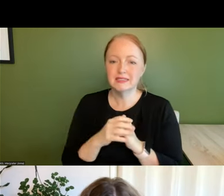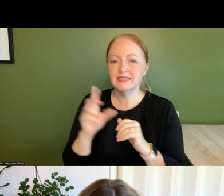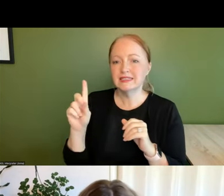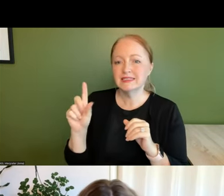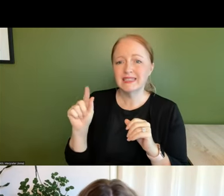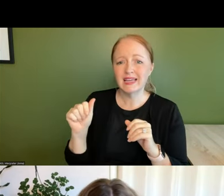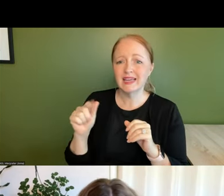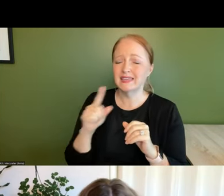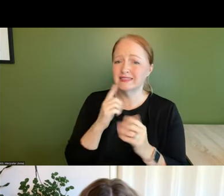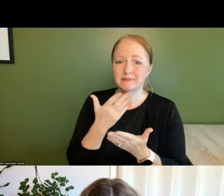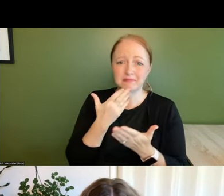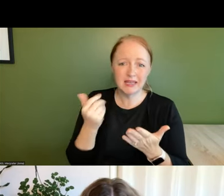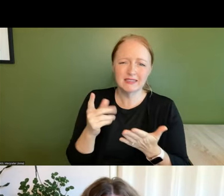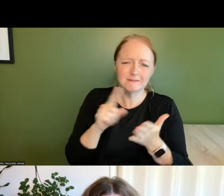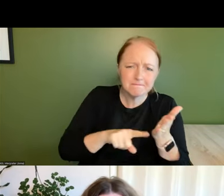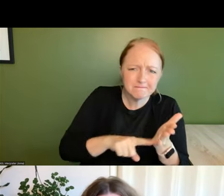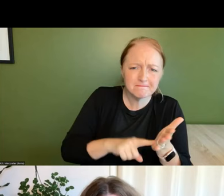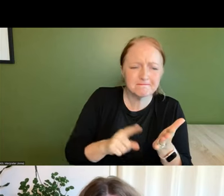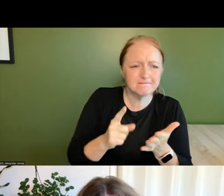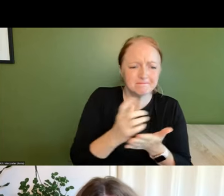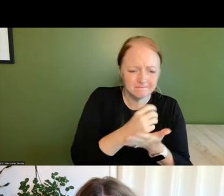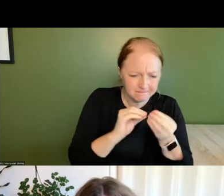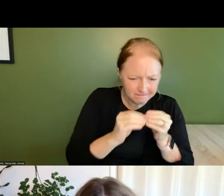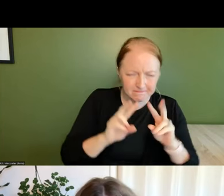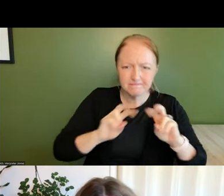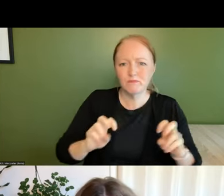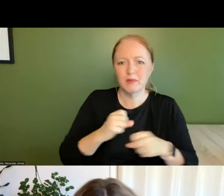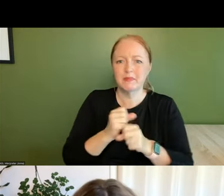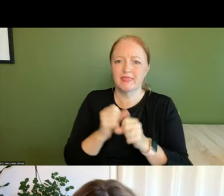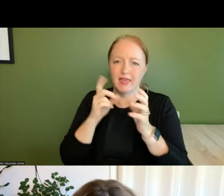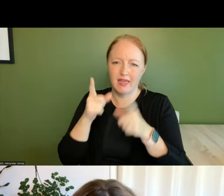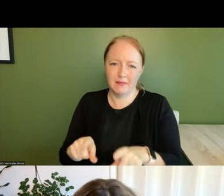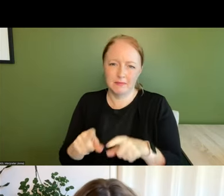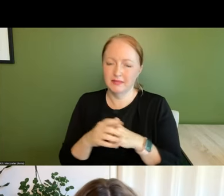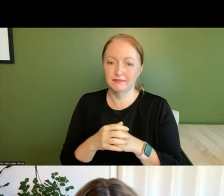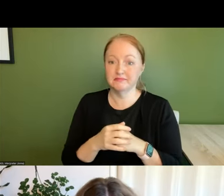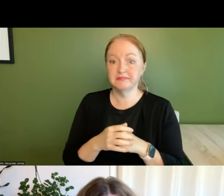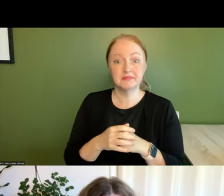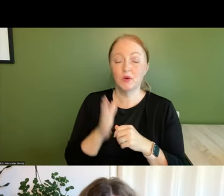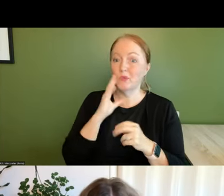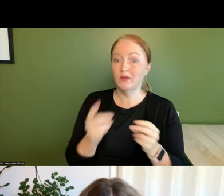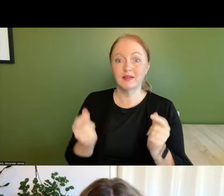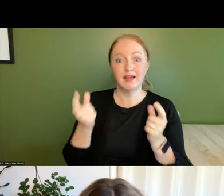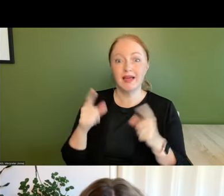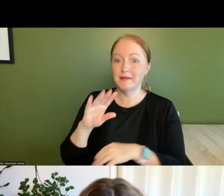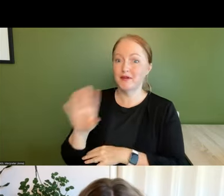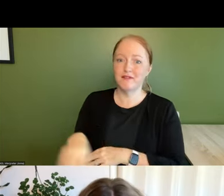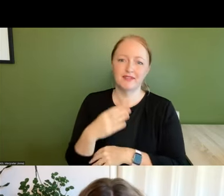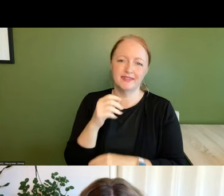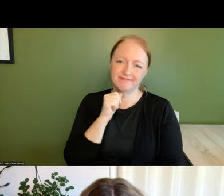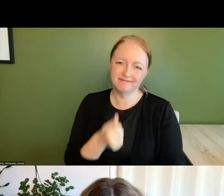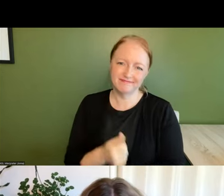is the best resource that we have to help make that happen but it's not something that can happen overnight i think um